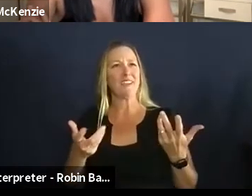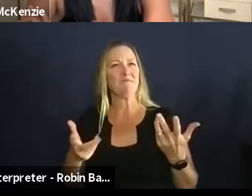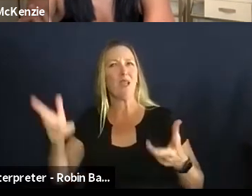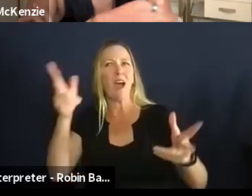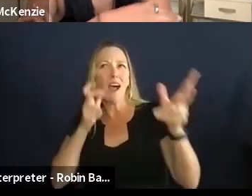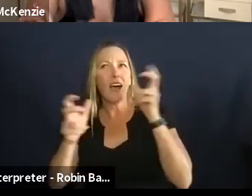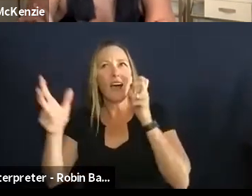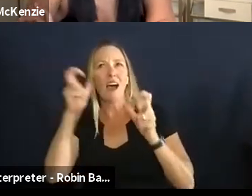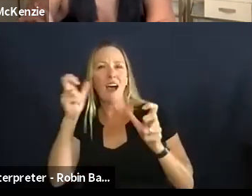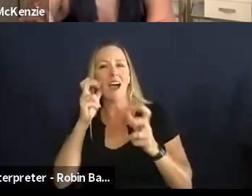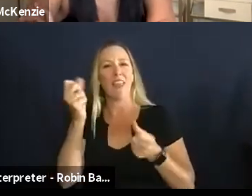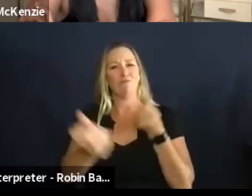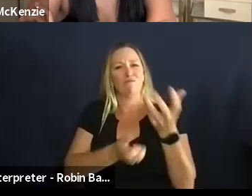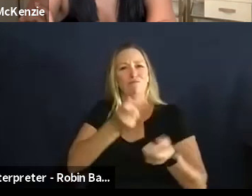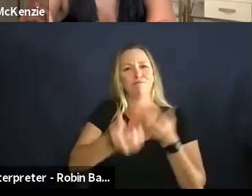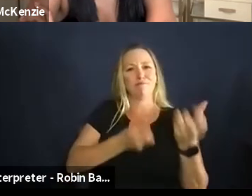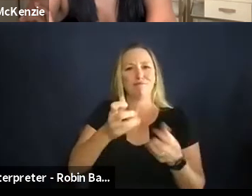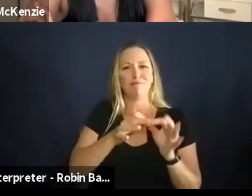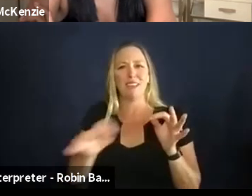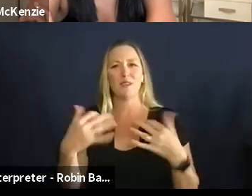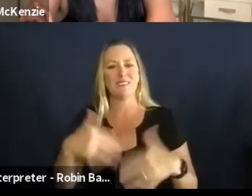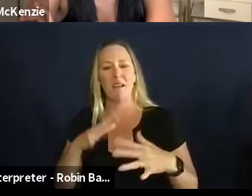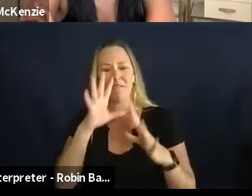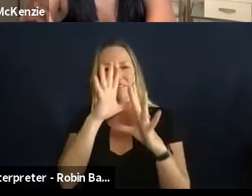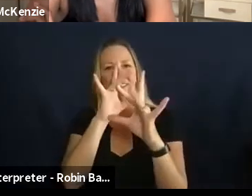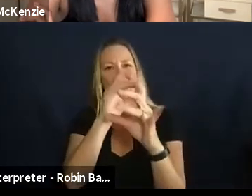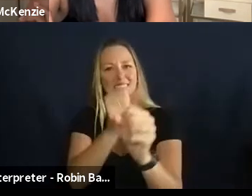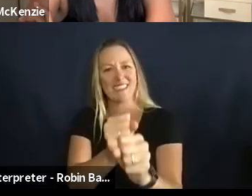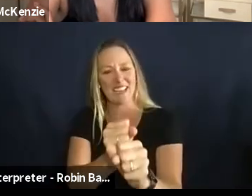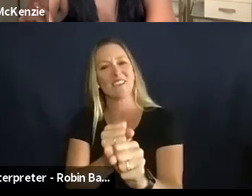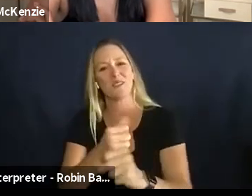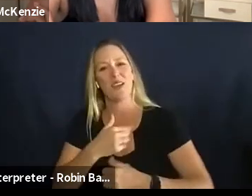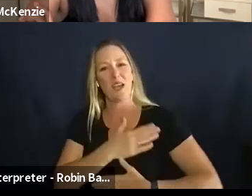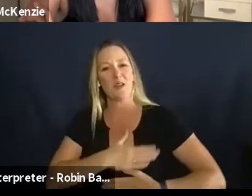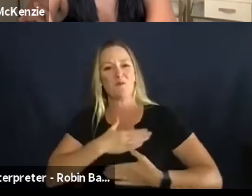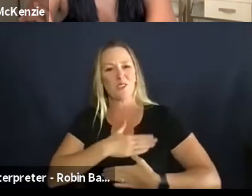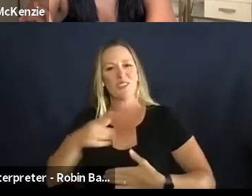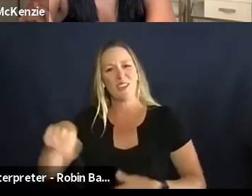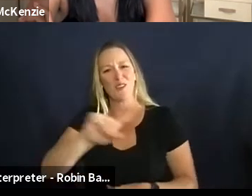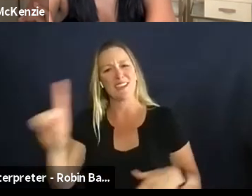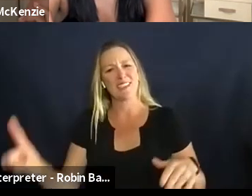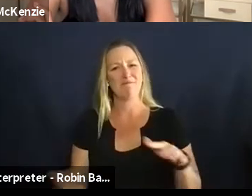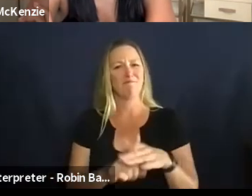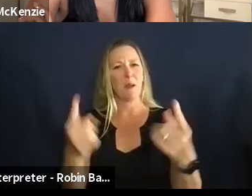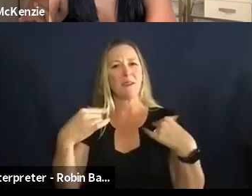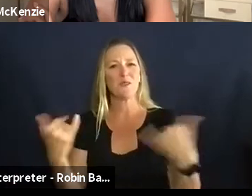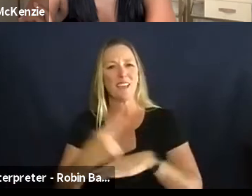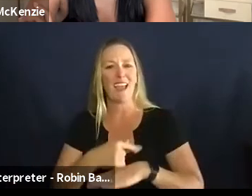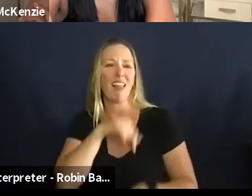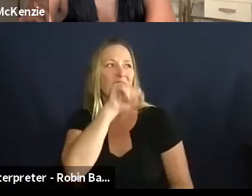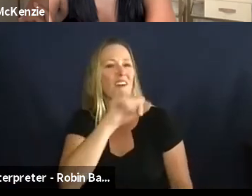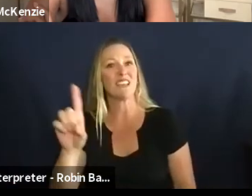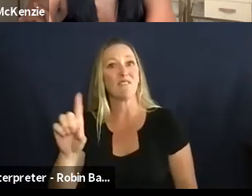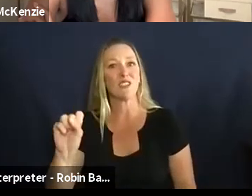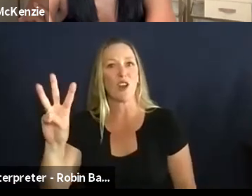our words and and put them into language i i'm fascinated by it so i appreciate you being here as well i love that denver startup week